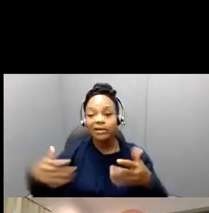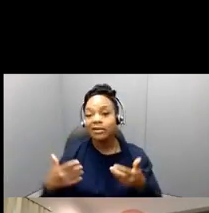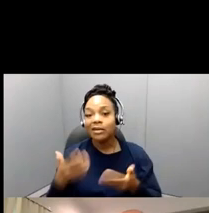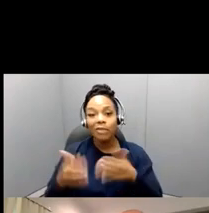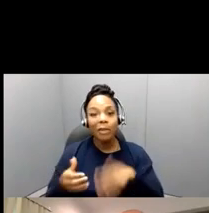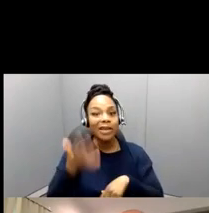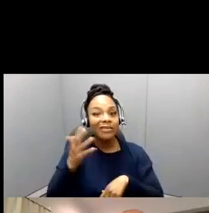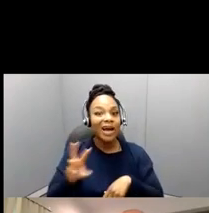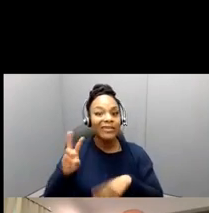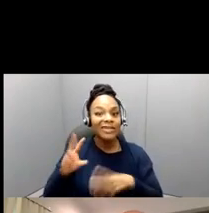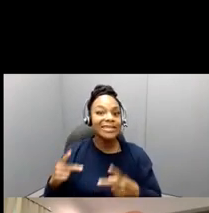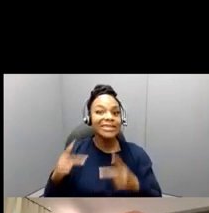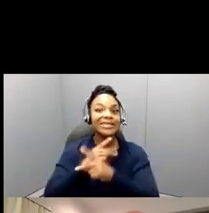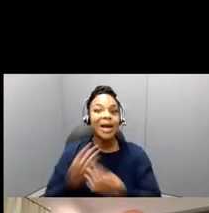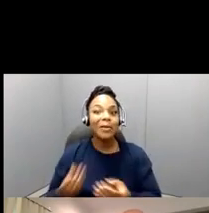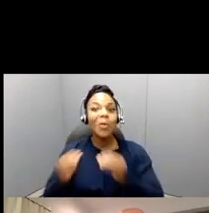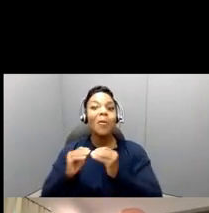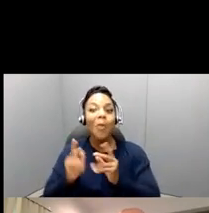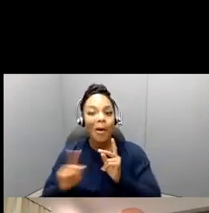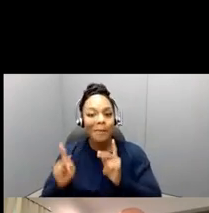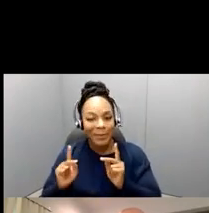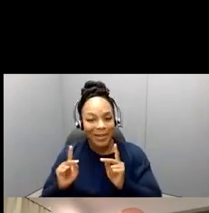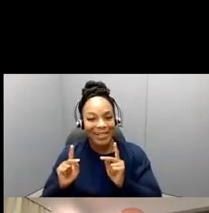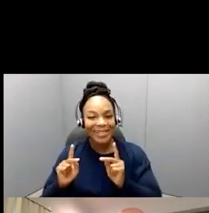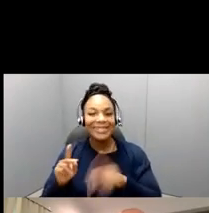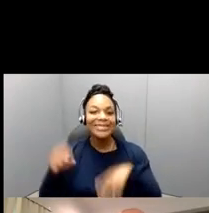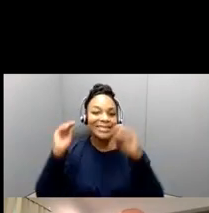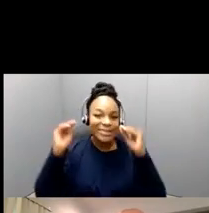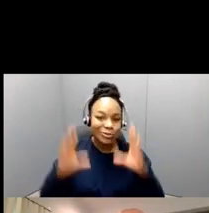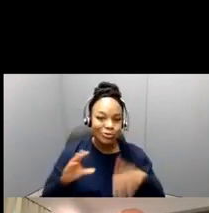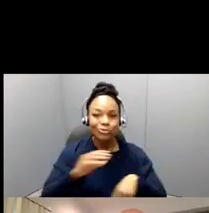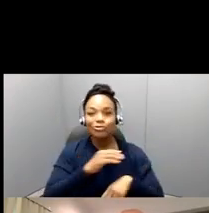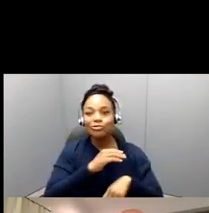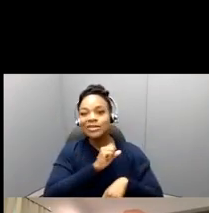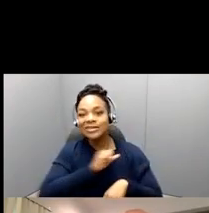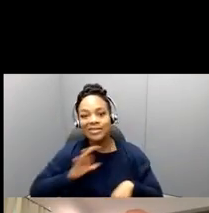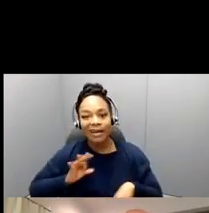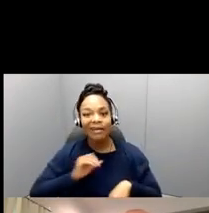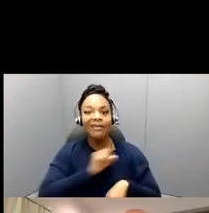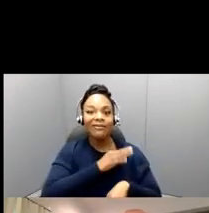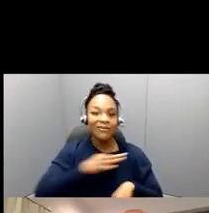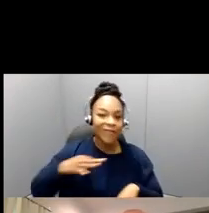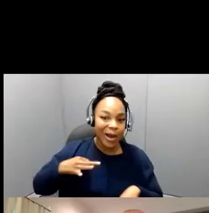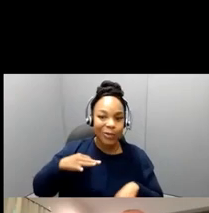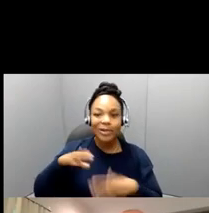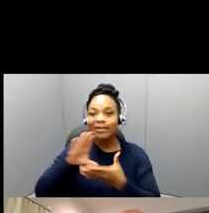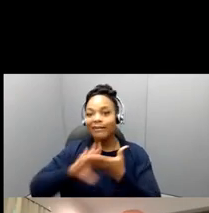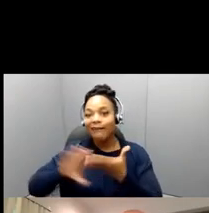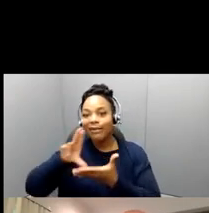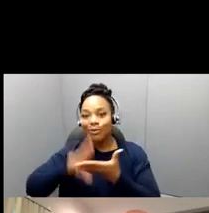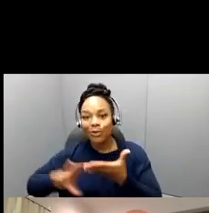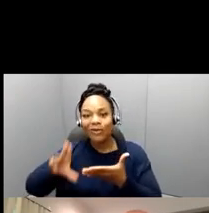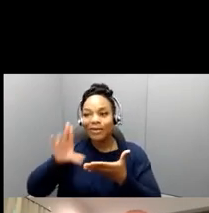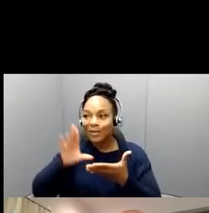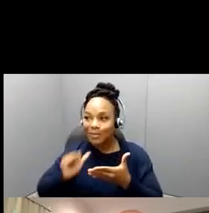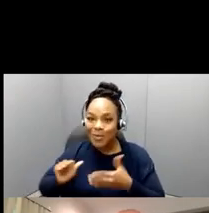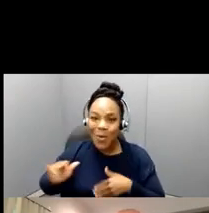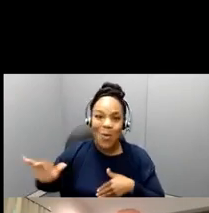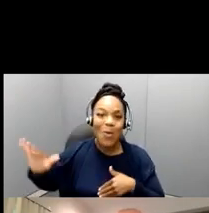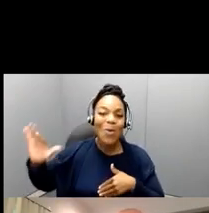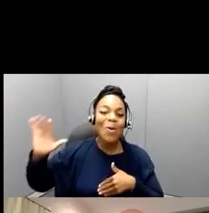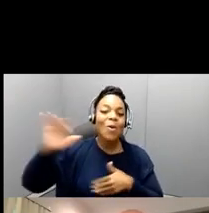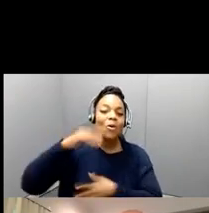not only faculty and universities and colleges across the country and around the world, but also researchers,